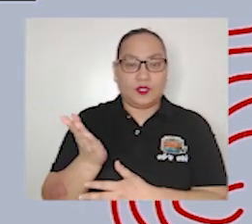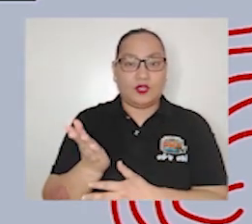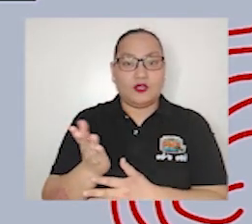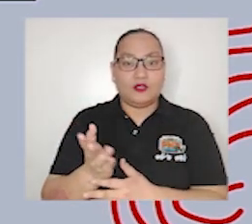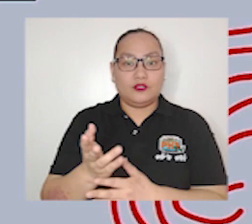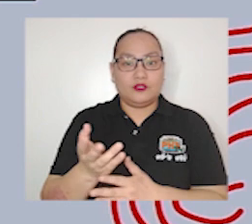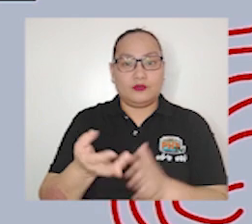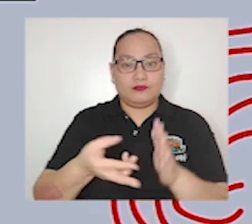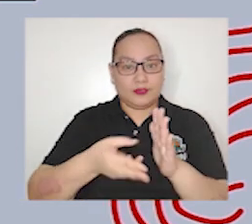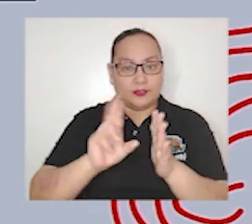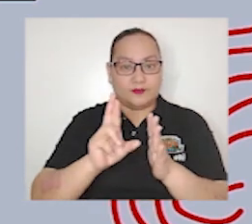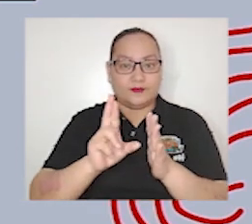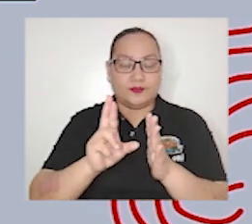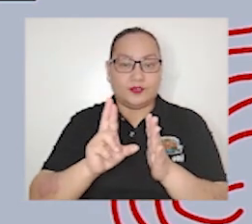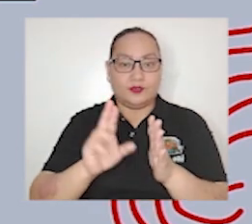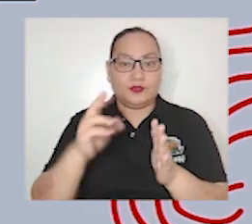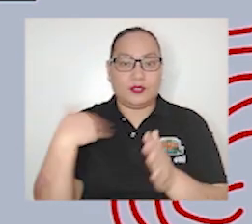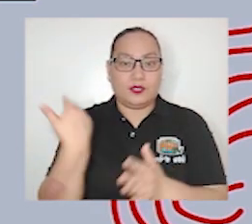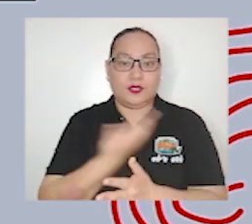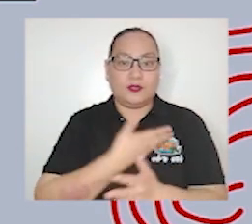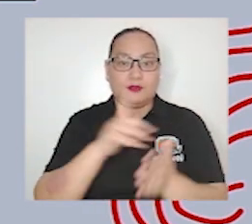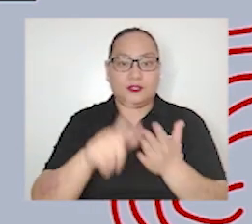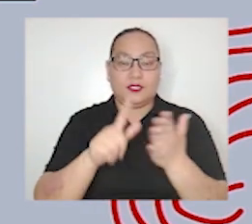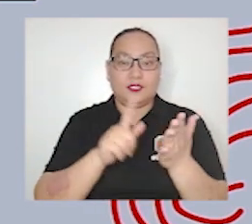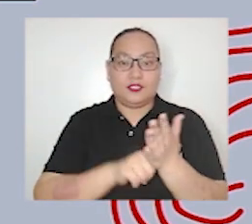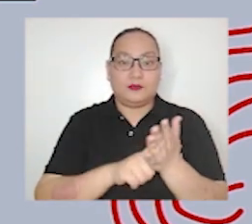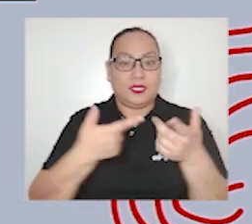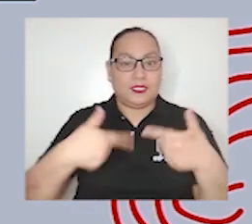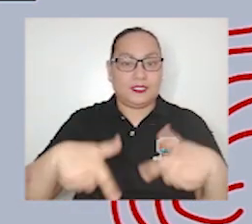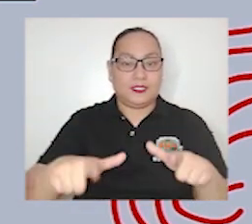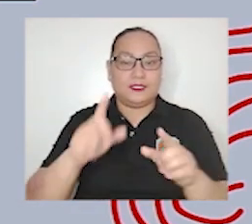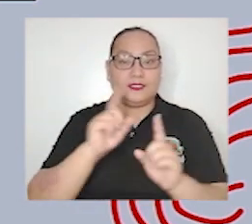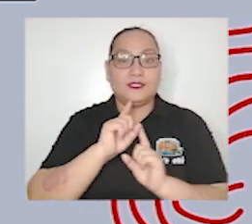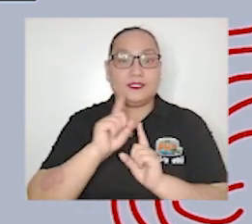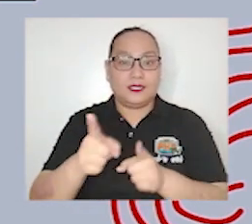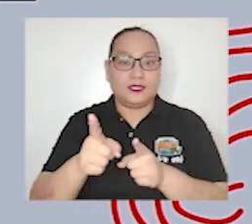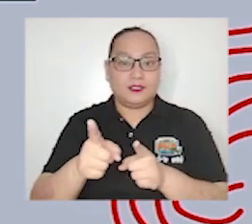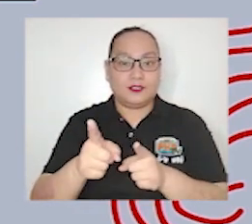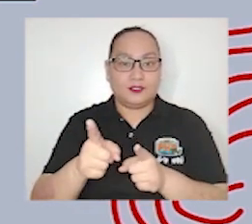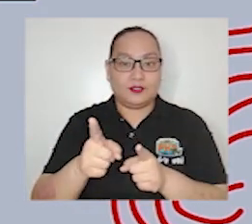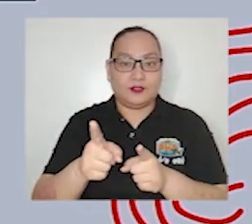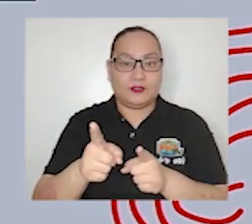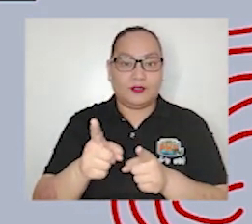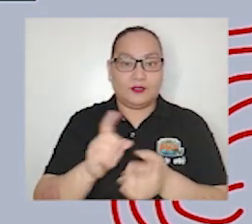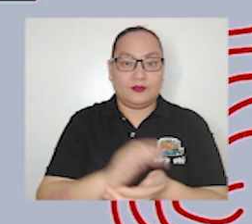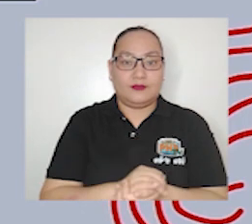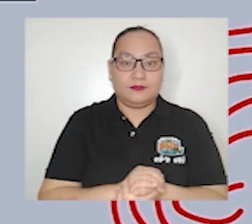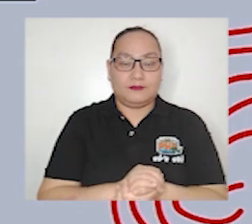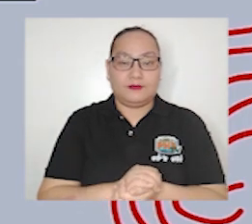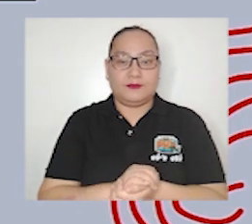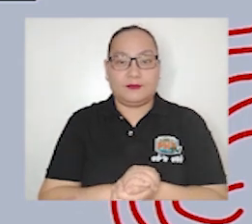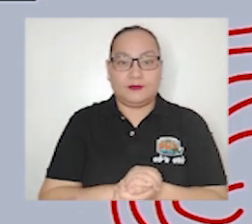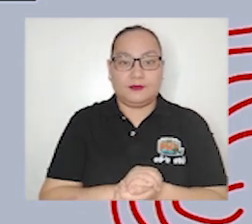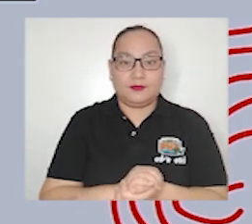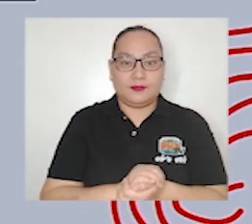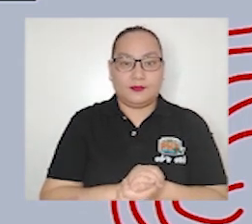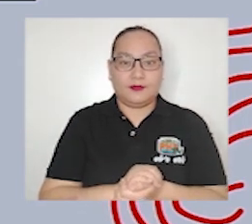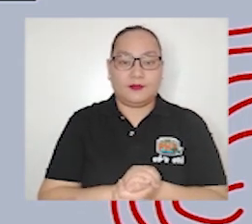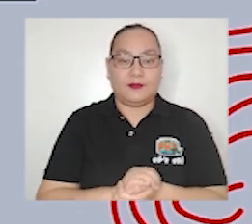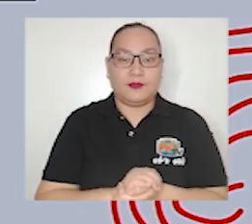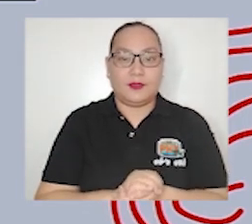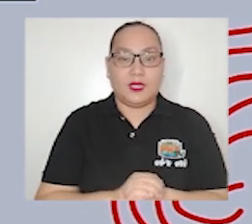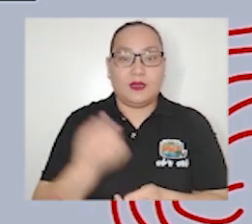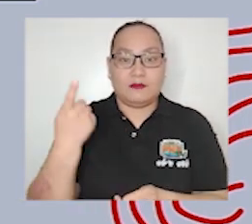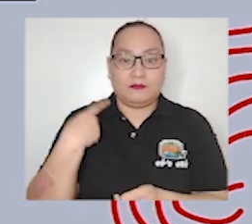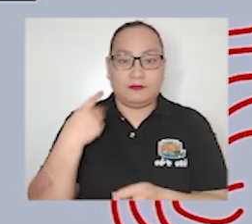about our lesson by letting you answer these statements that I'm going to throw at you I'm